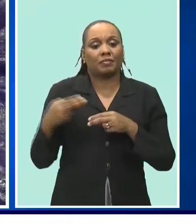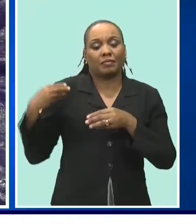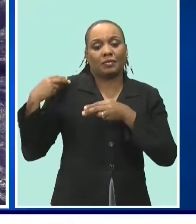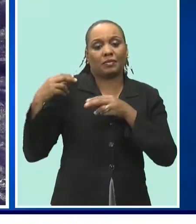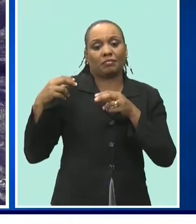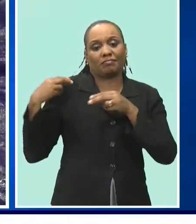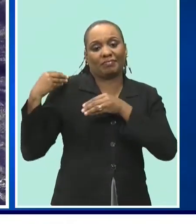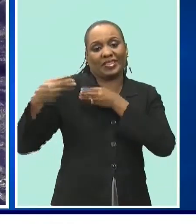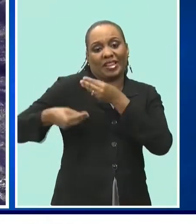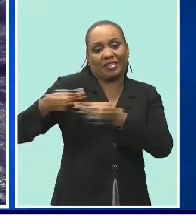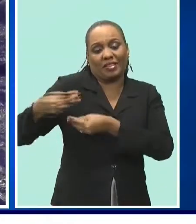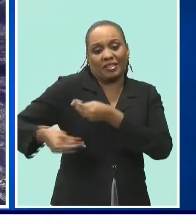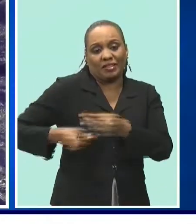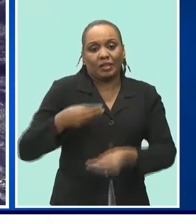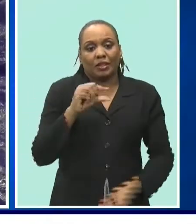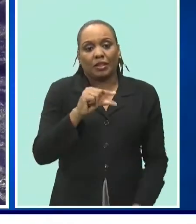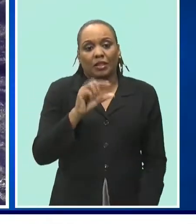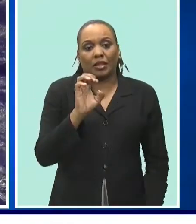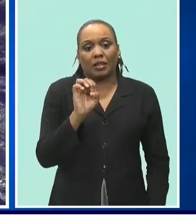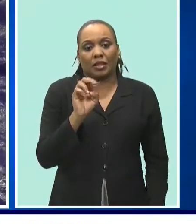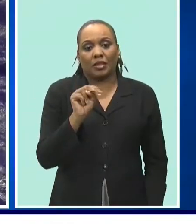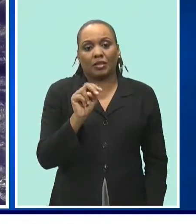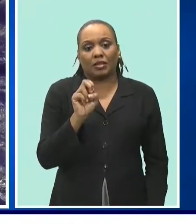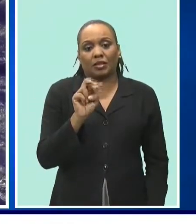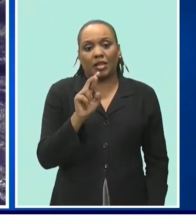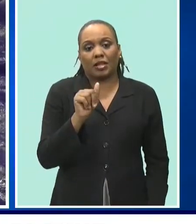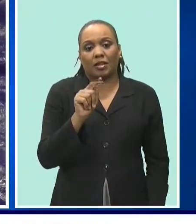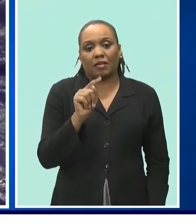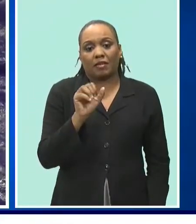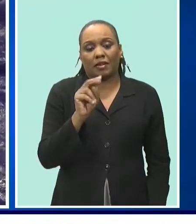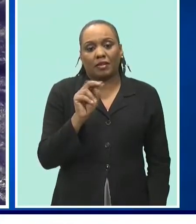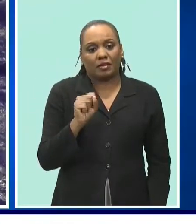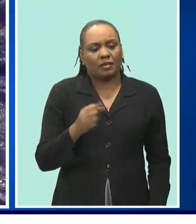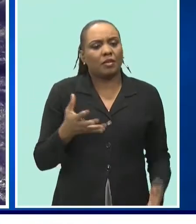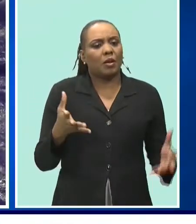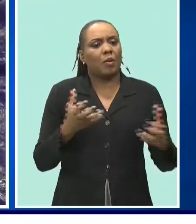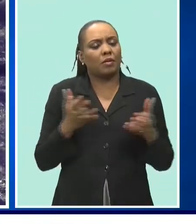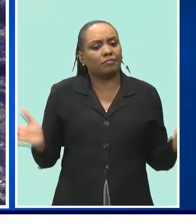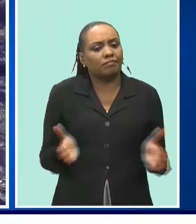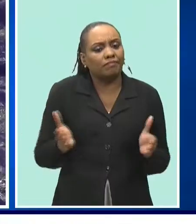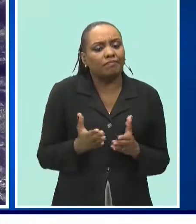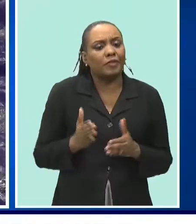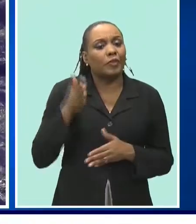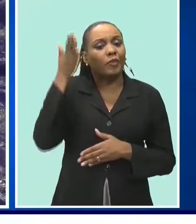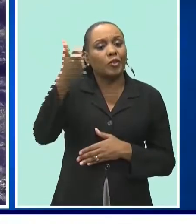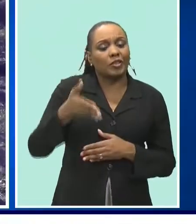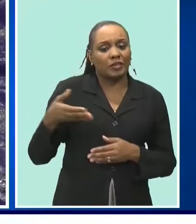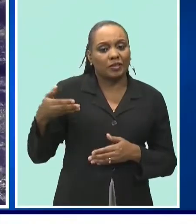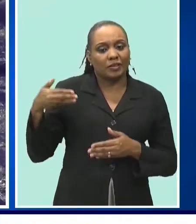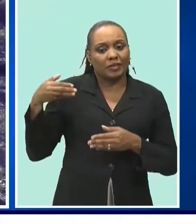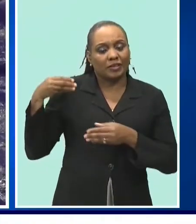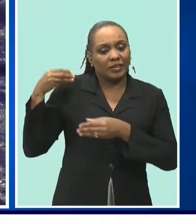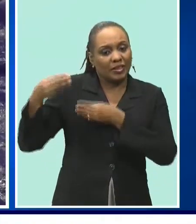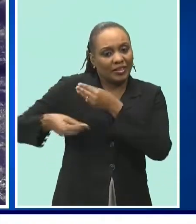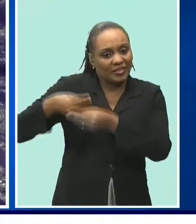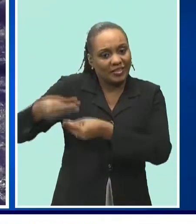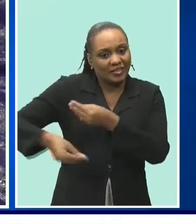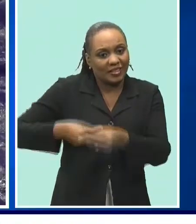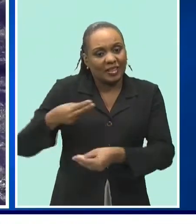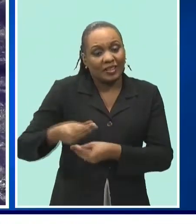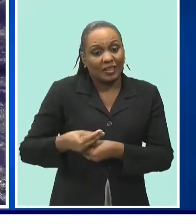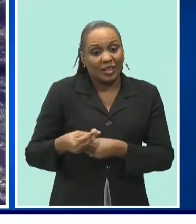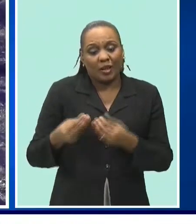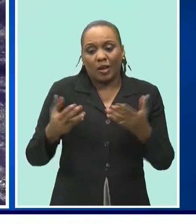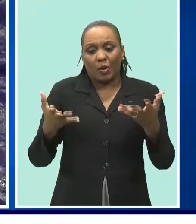the vision and mission of the institute it is intended to motivate future generations and all who view this work to be